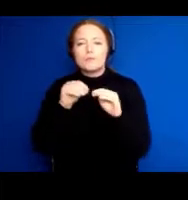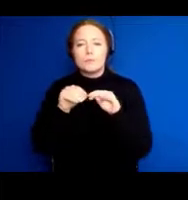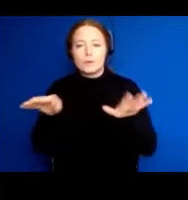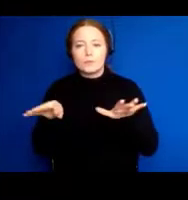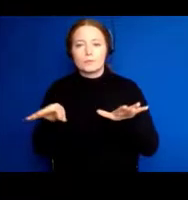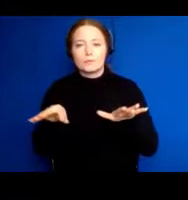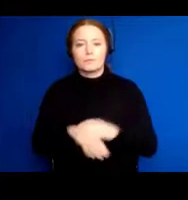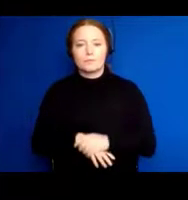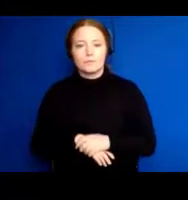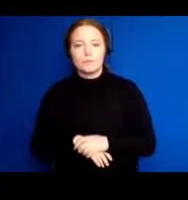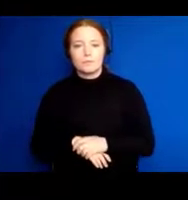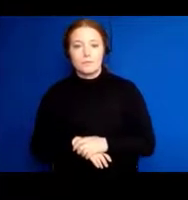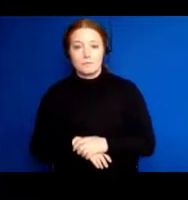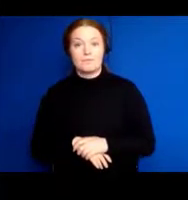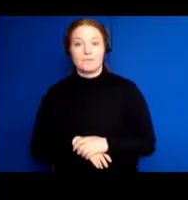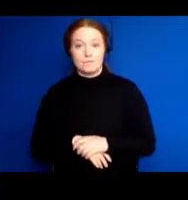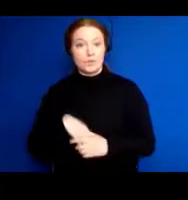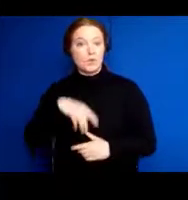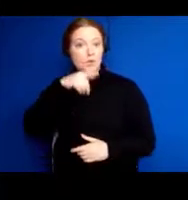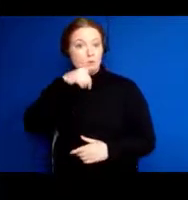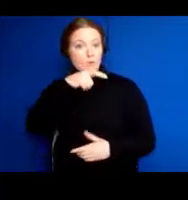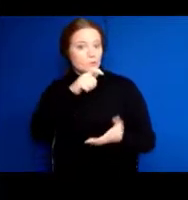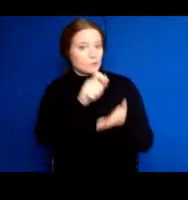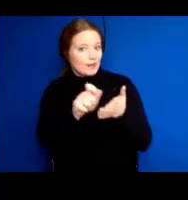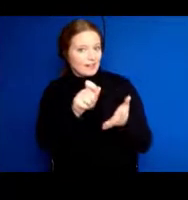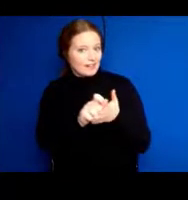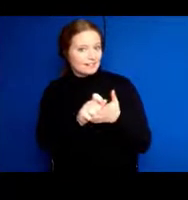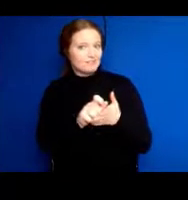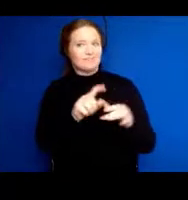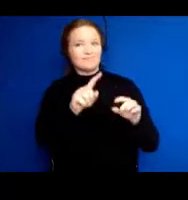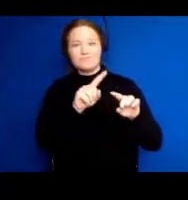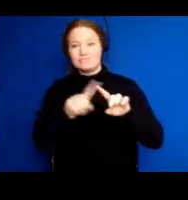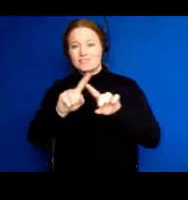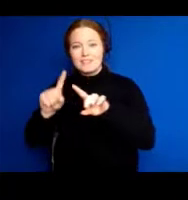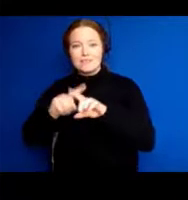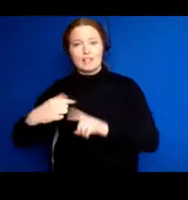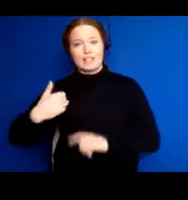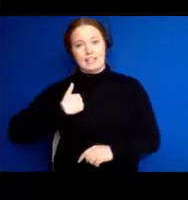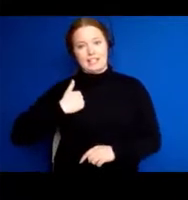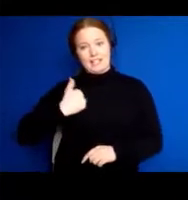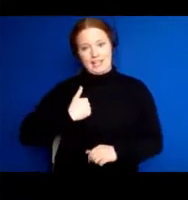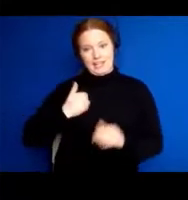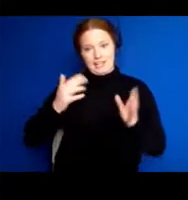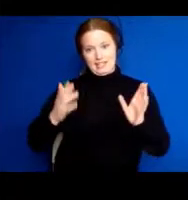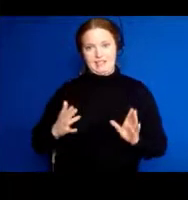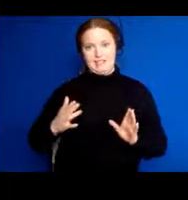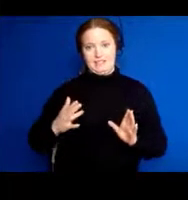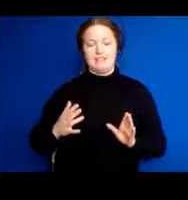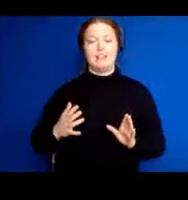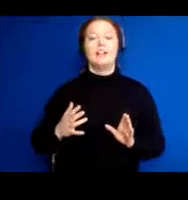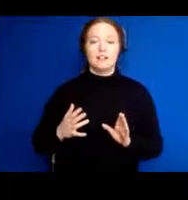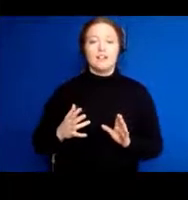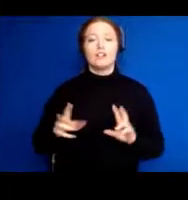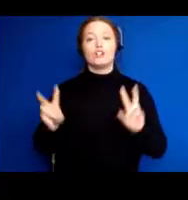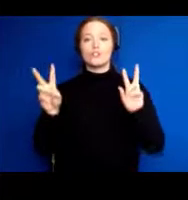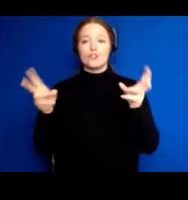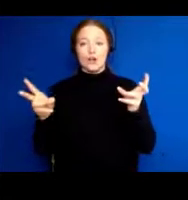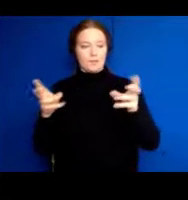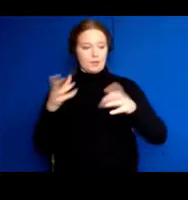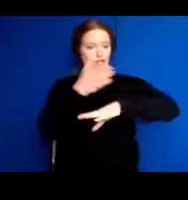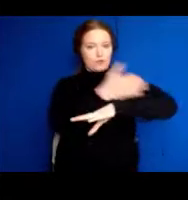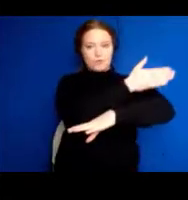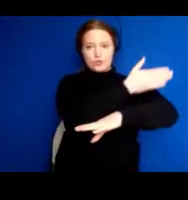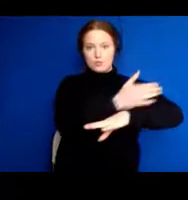by Canadians and it's all about music and the aging brain. And it has chapters in there about music and